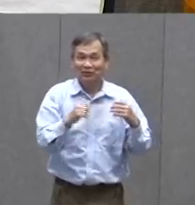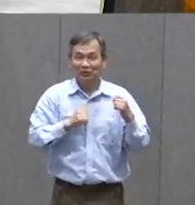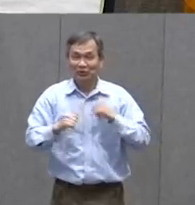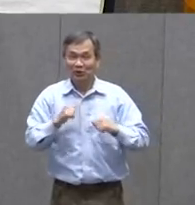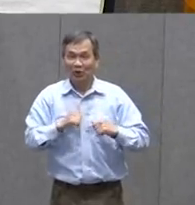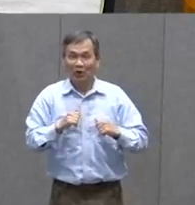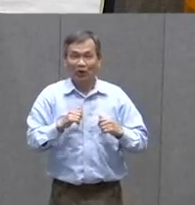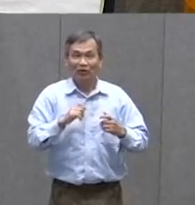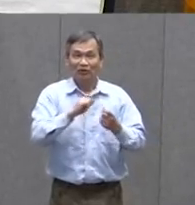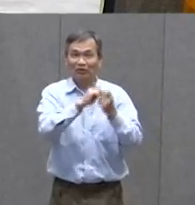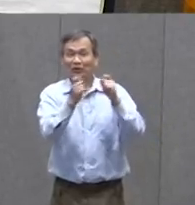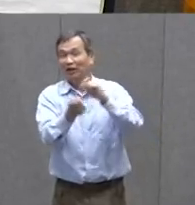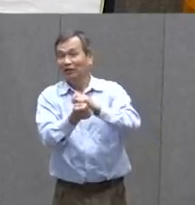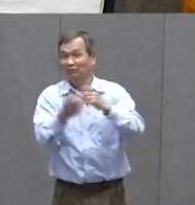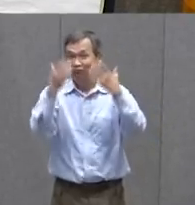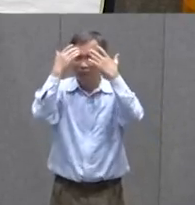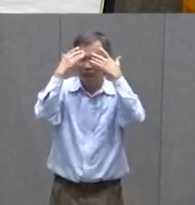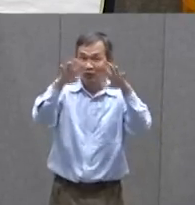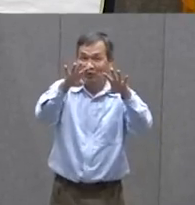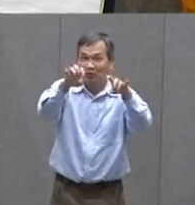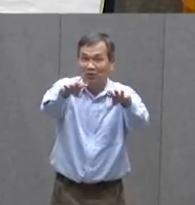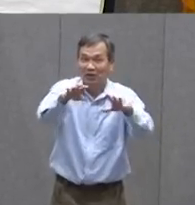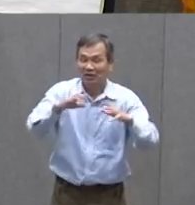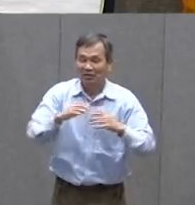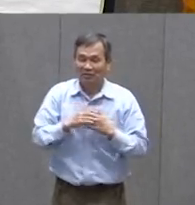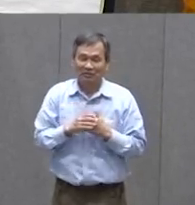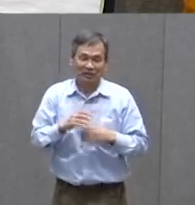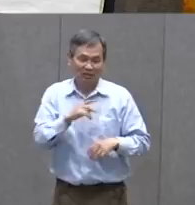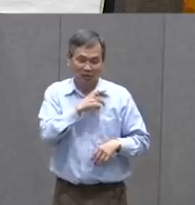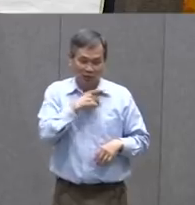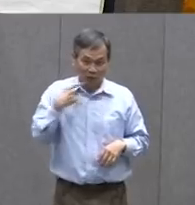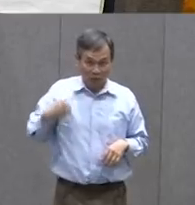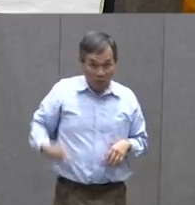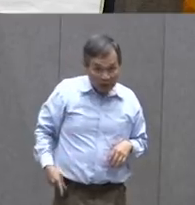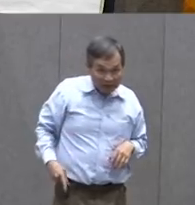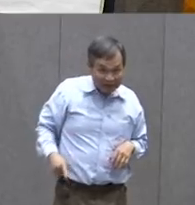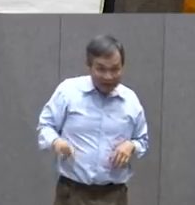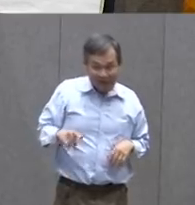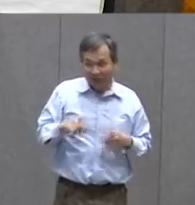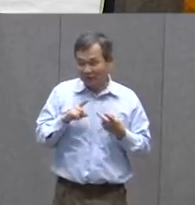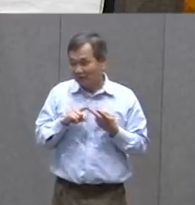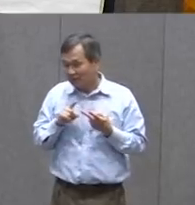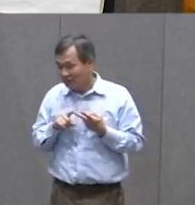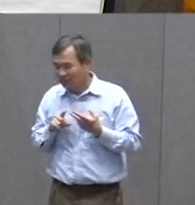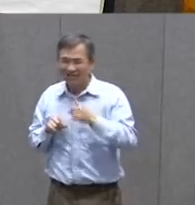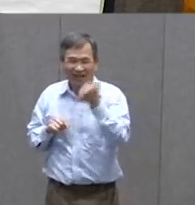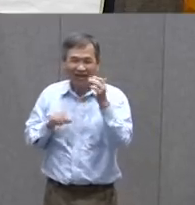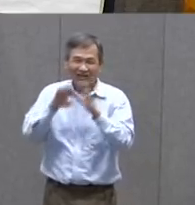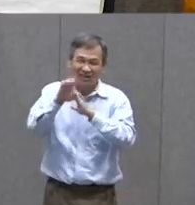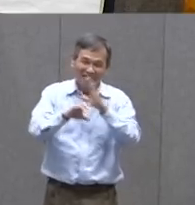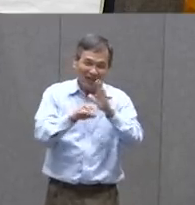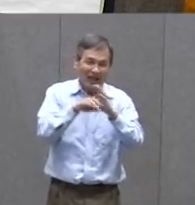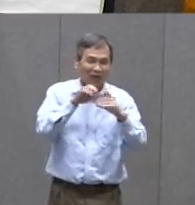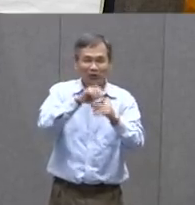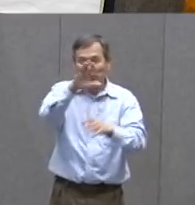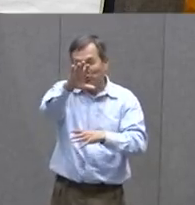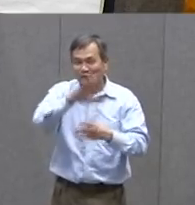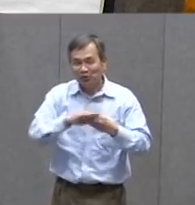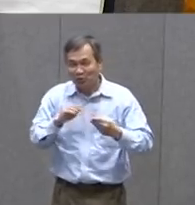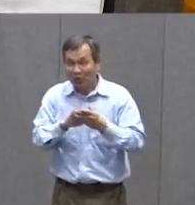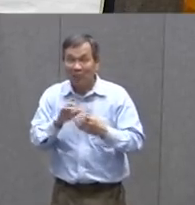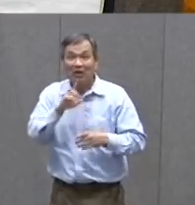Darsidious And The Stormtroopers And Then Maybe Luke And Leah And The Other Characters In Your In Your Story May